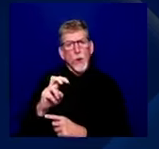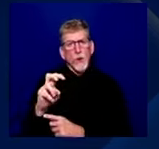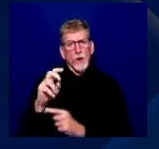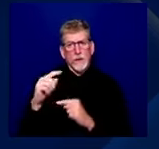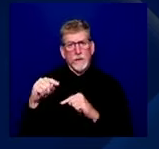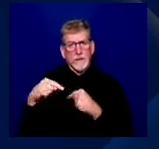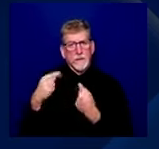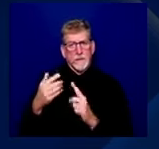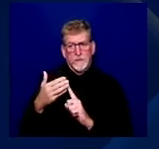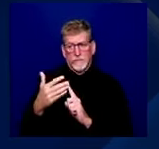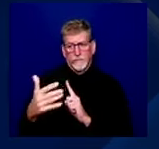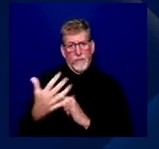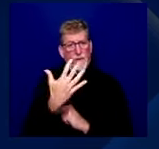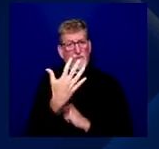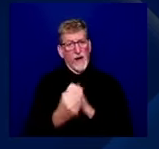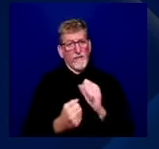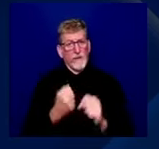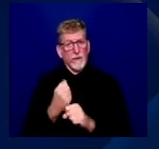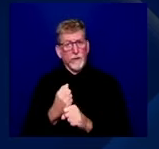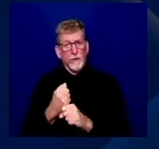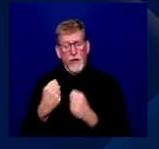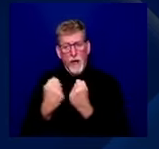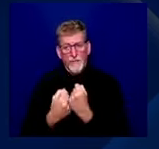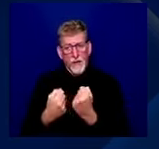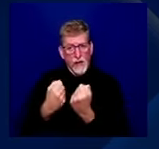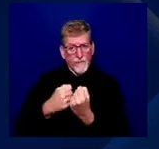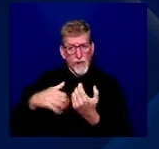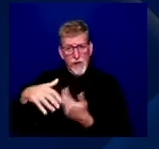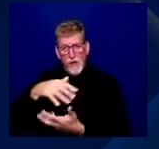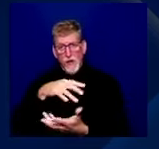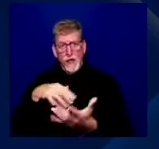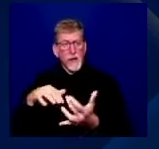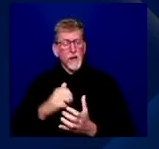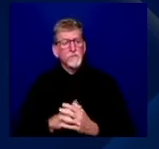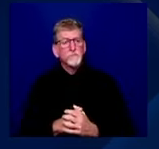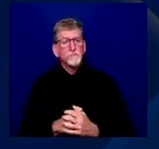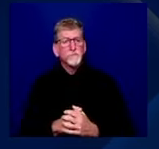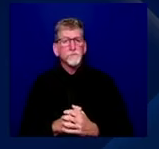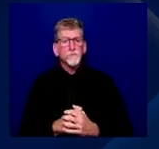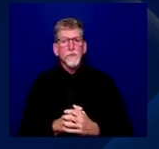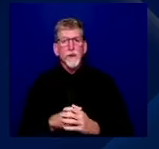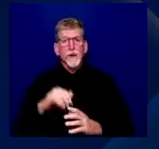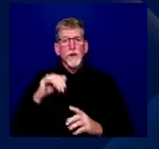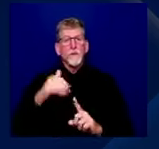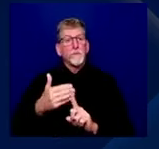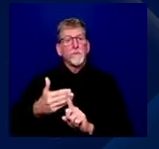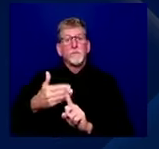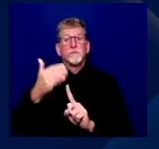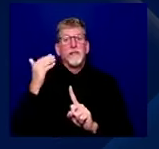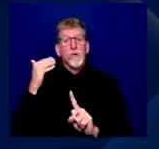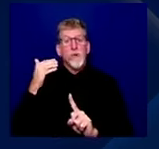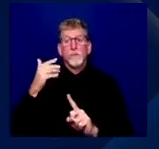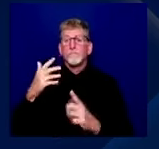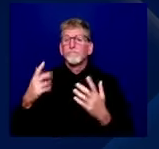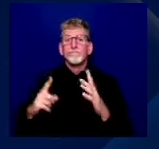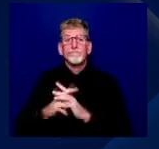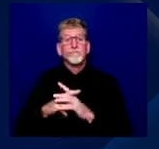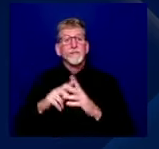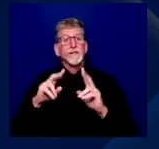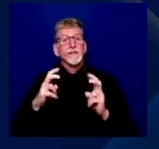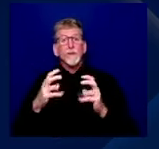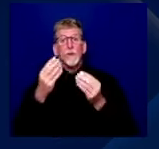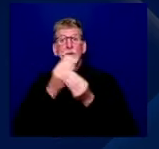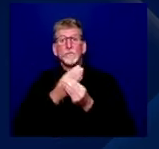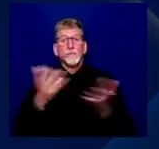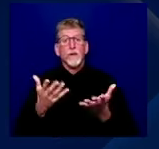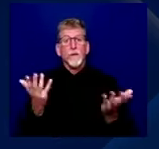the issue of maternal wellness and maternal health had hit the mainstream. You have been a champion out here. I remember